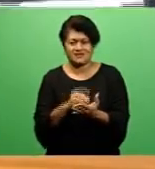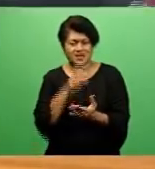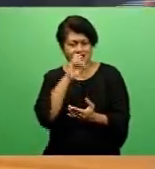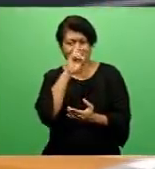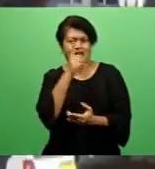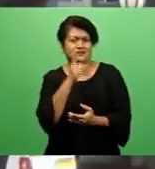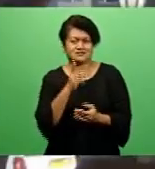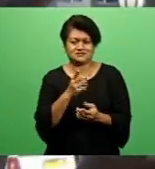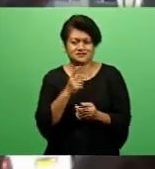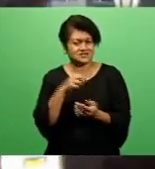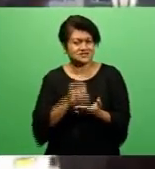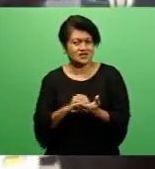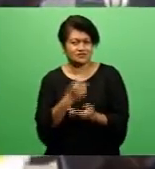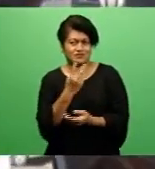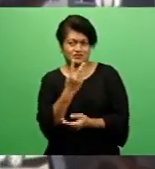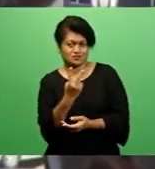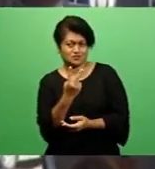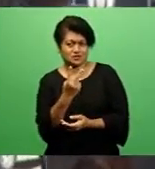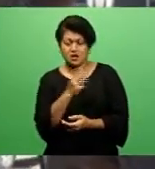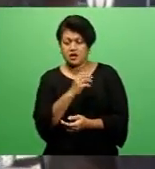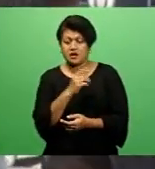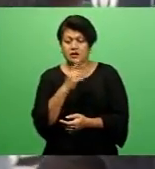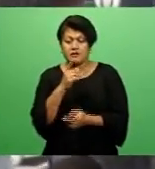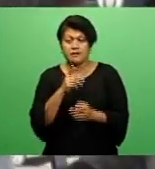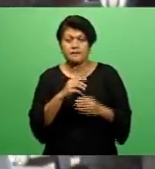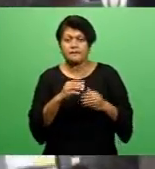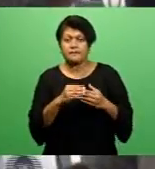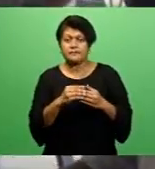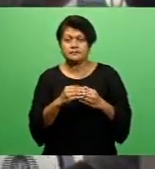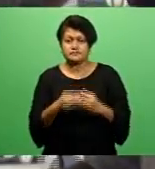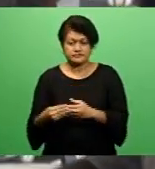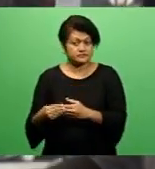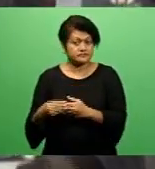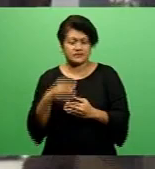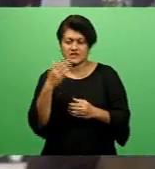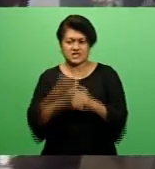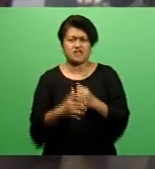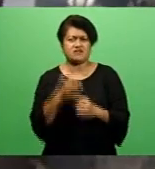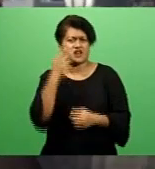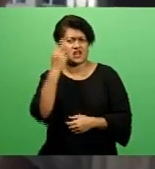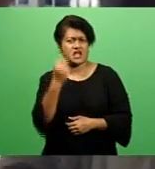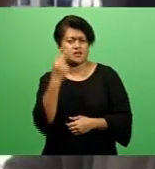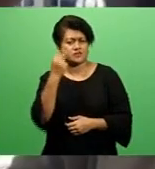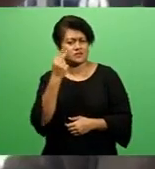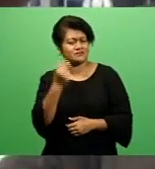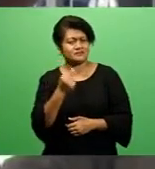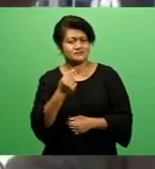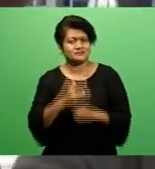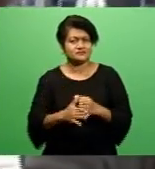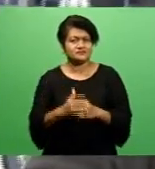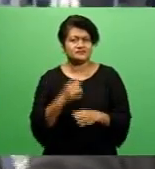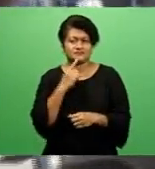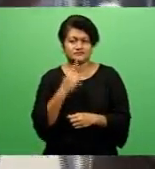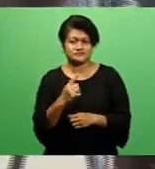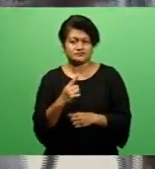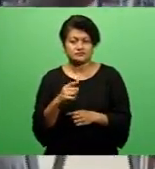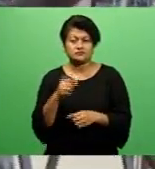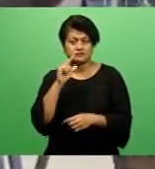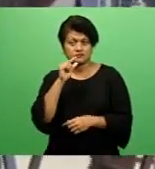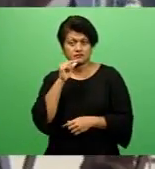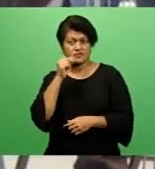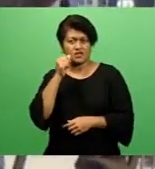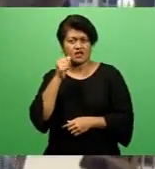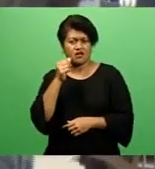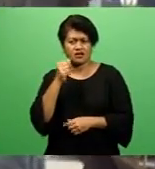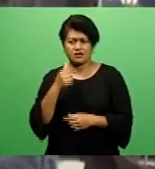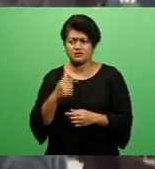While the party leader did not name names, anyone who has been named as an ally of Rambuka could be exed from Sodelpa. It doesn't